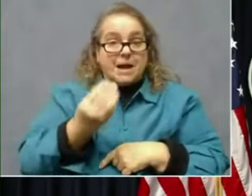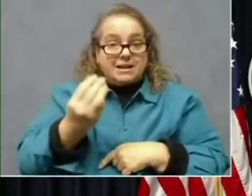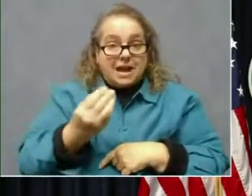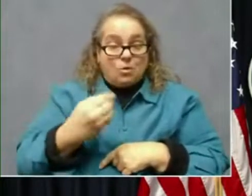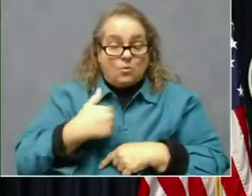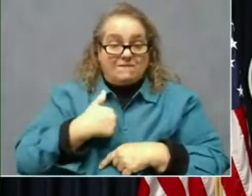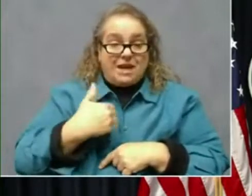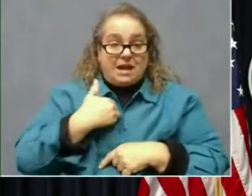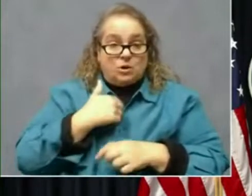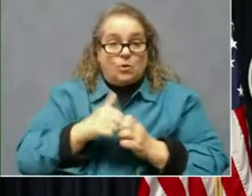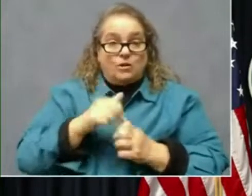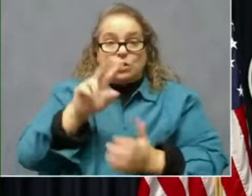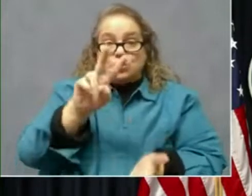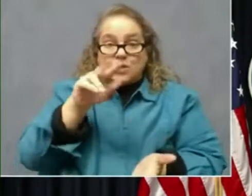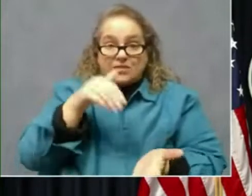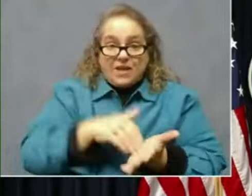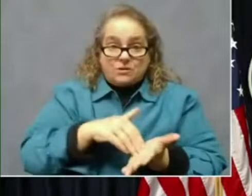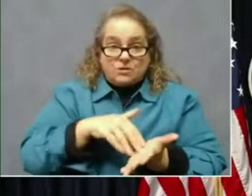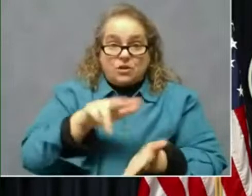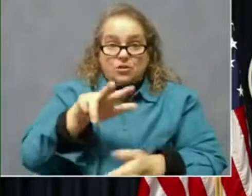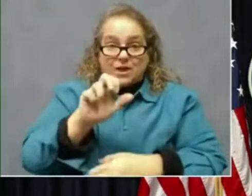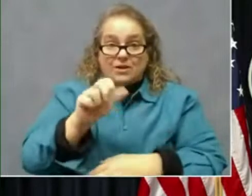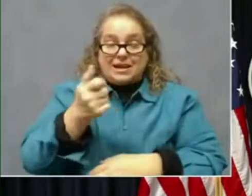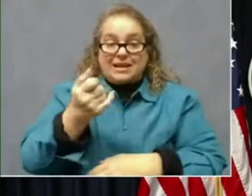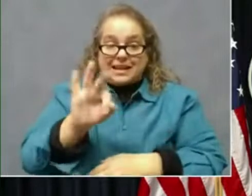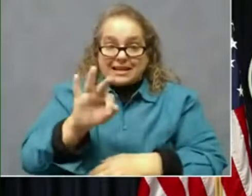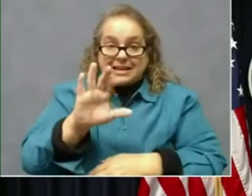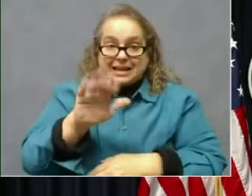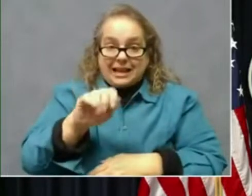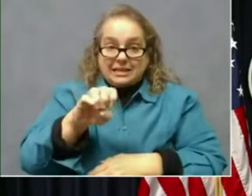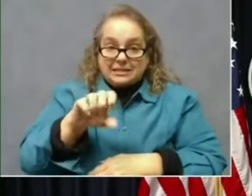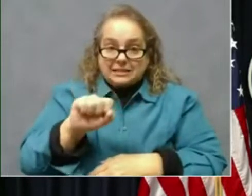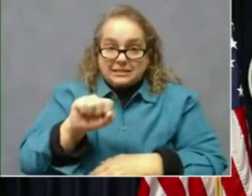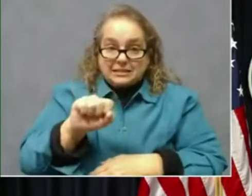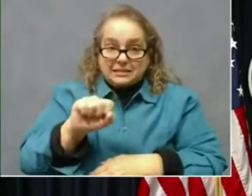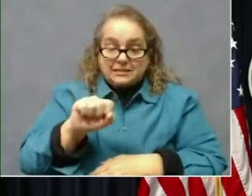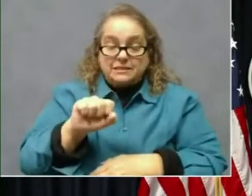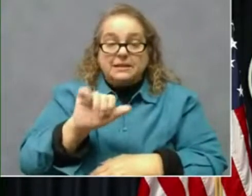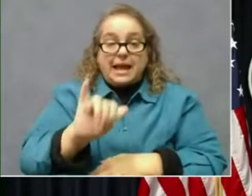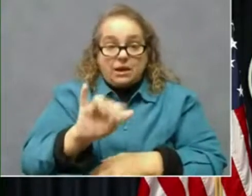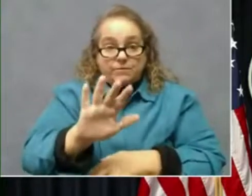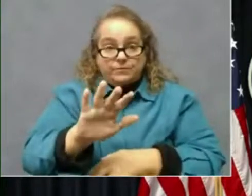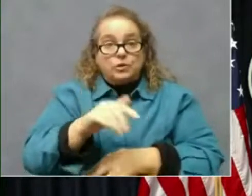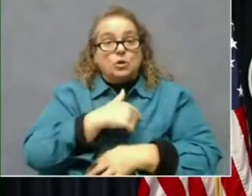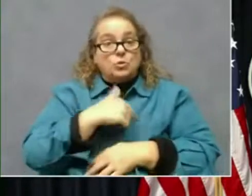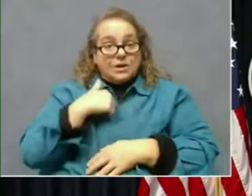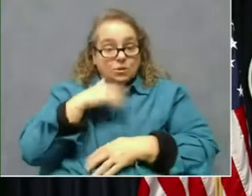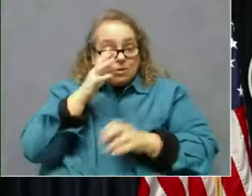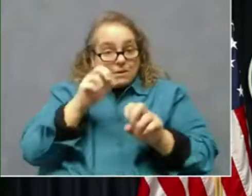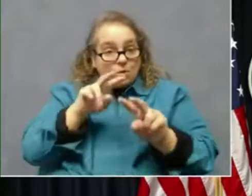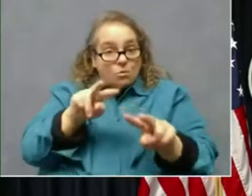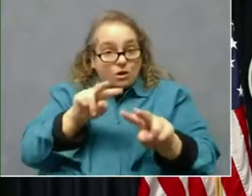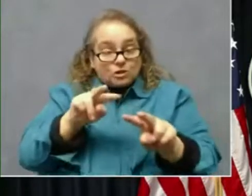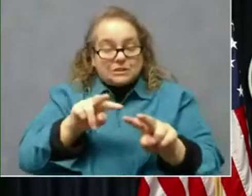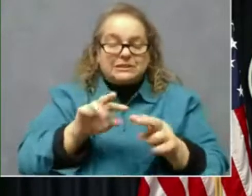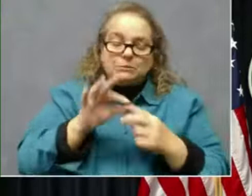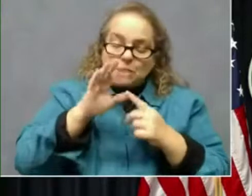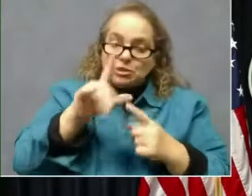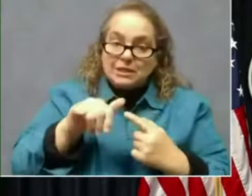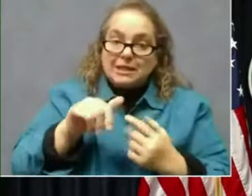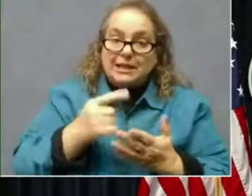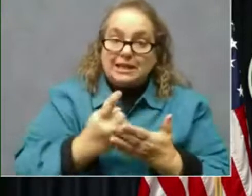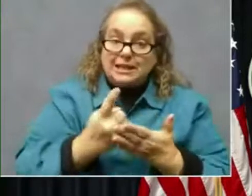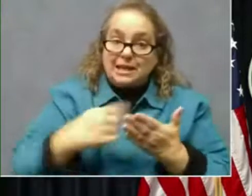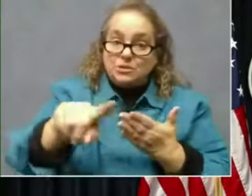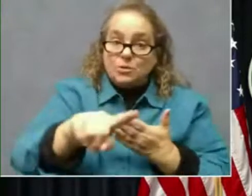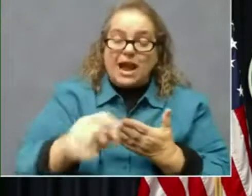,319 cases. Again, we'll be watching especially moving into next week on how many of these